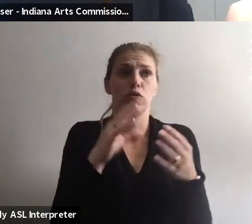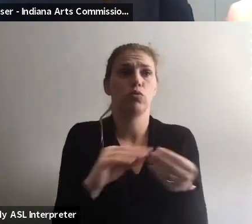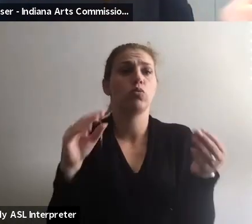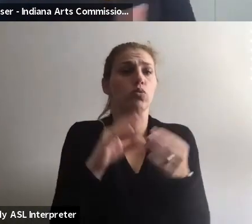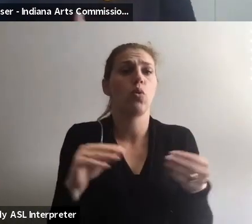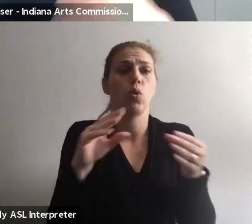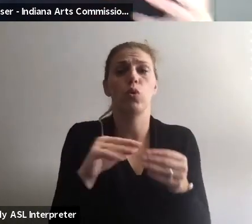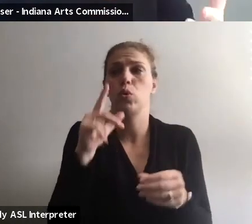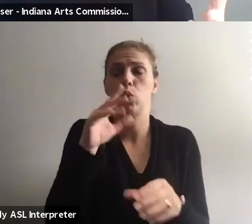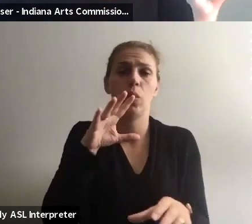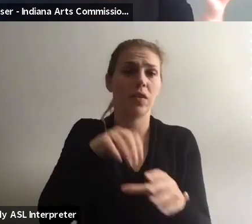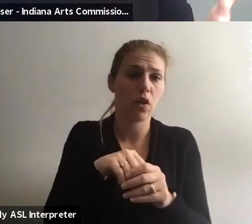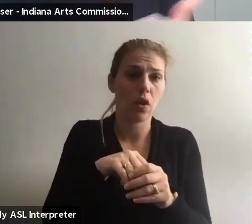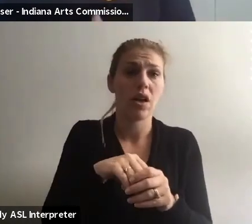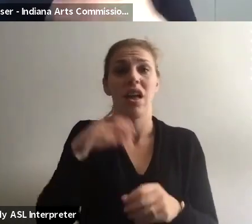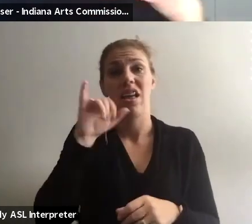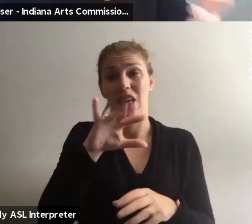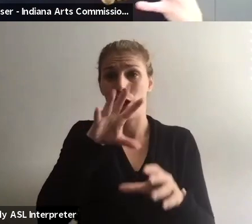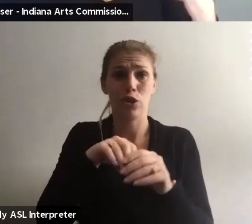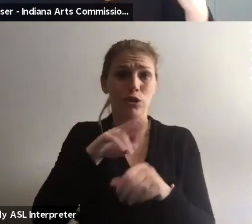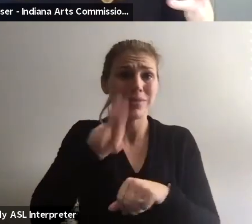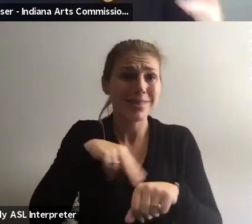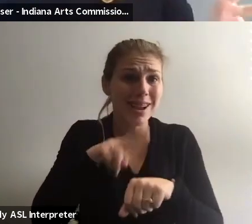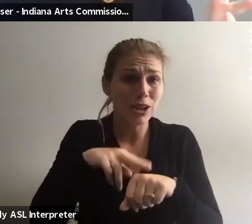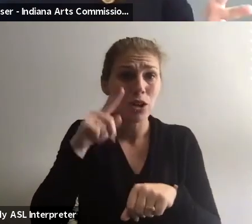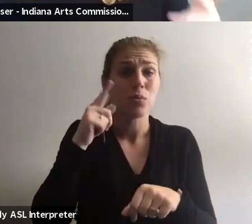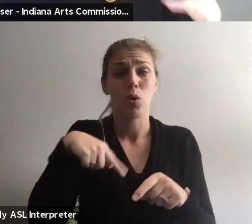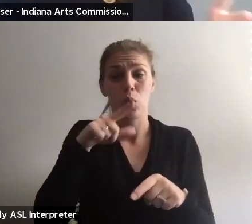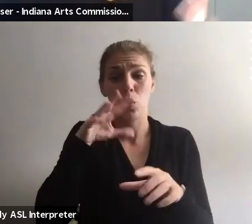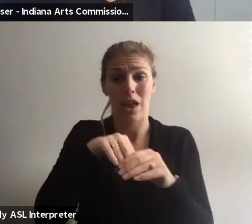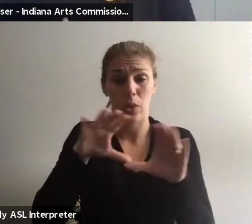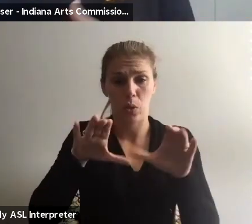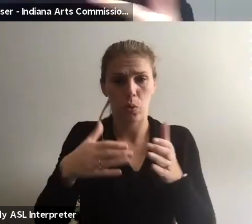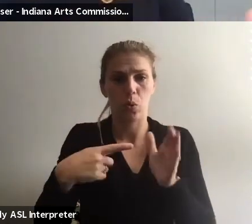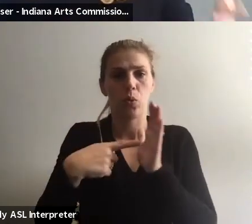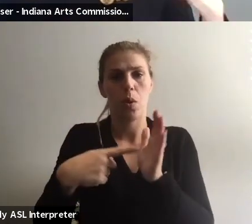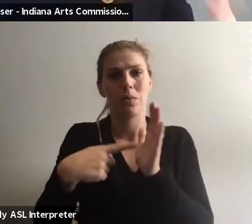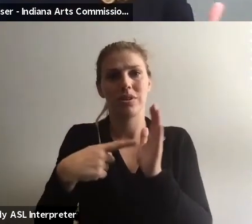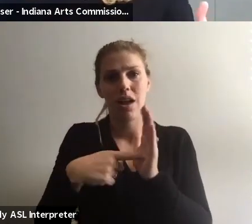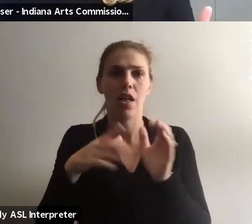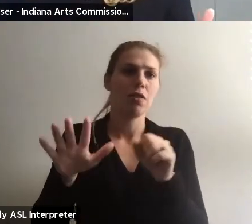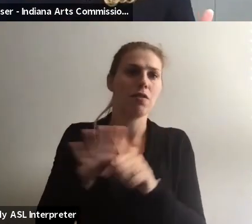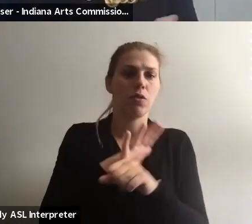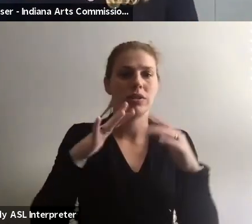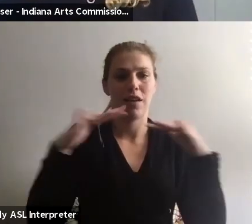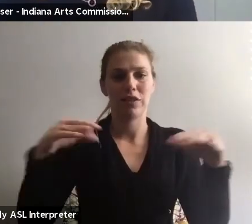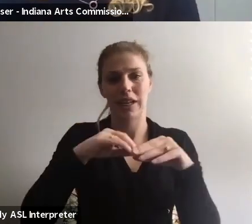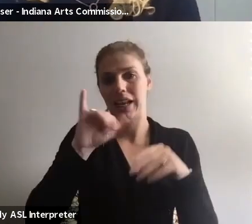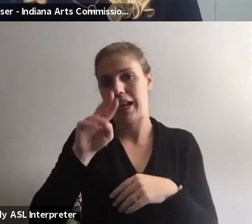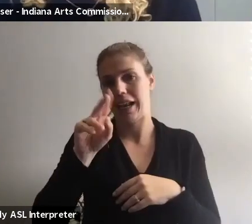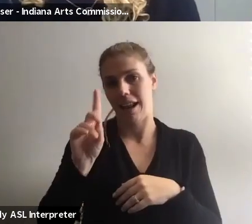who are in it. And that inclusion was natural because the people who are in the group represented the fullness of diversity in Indiana.